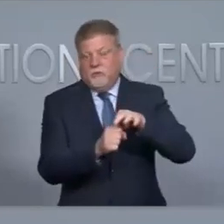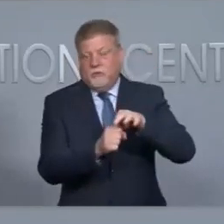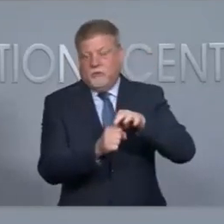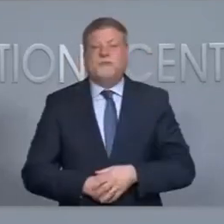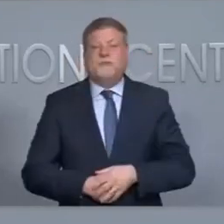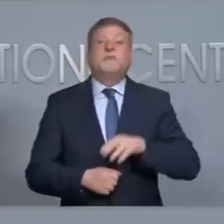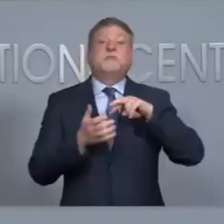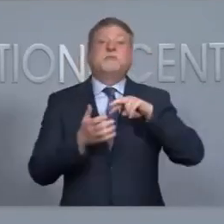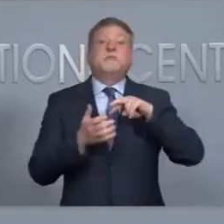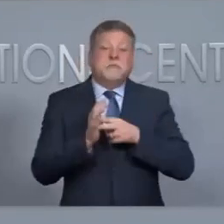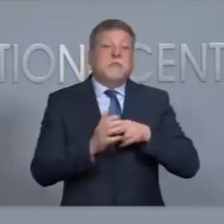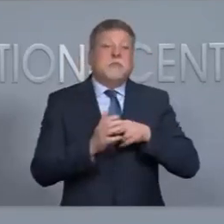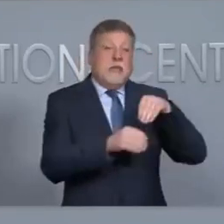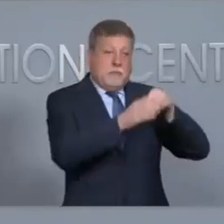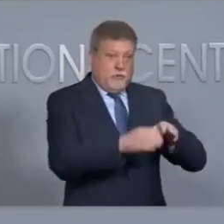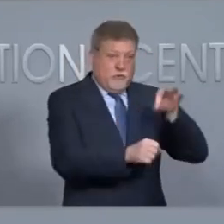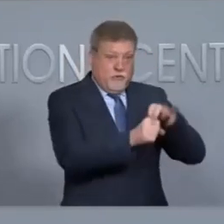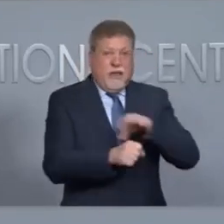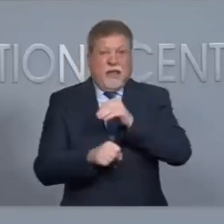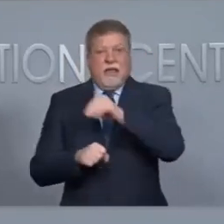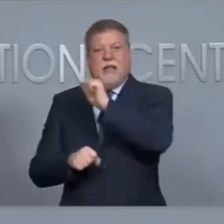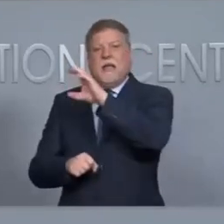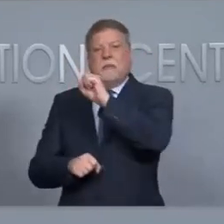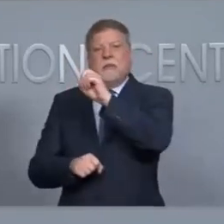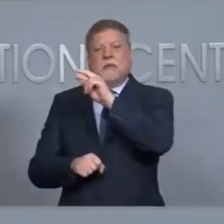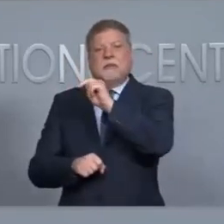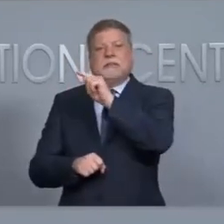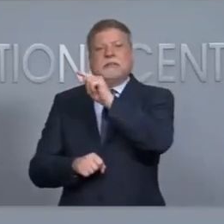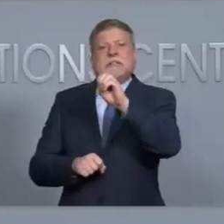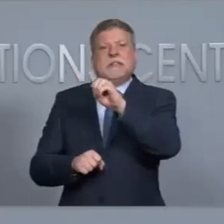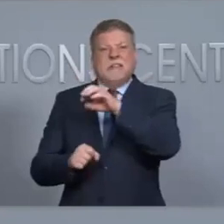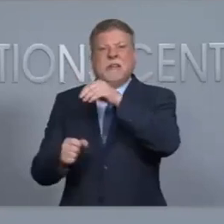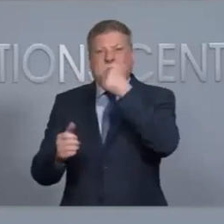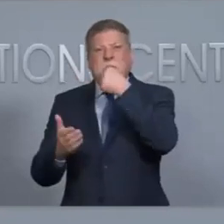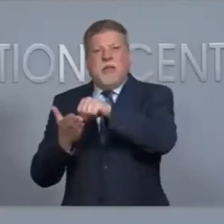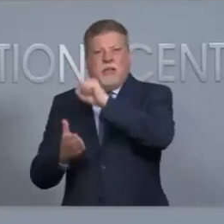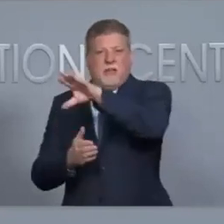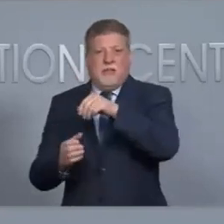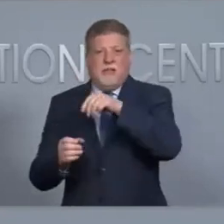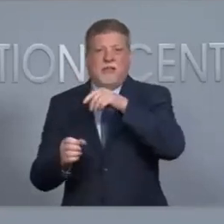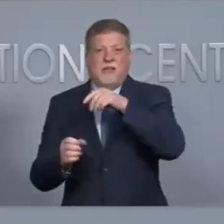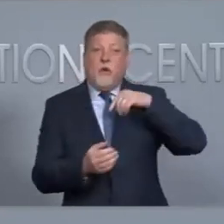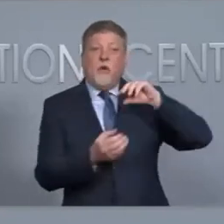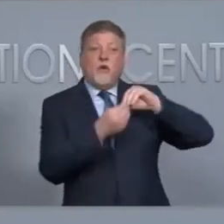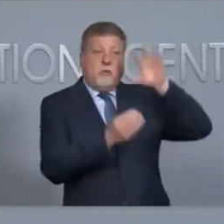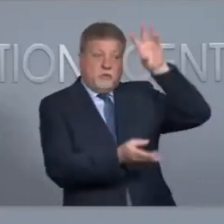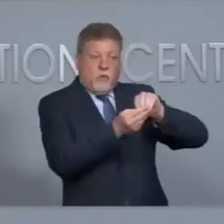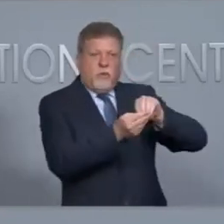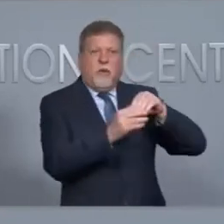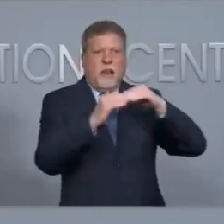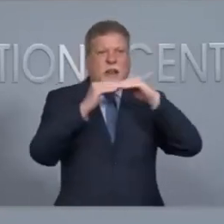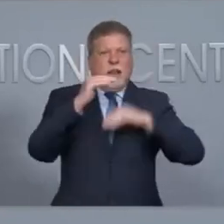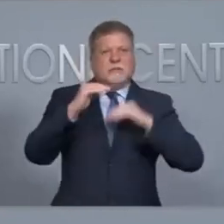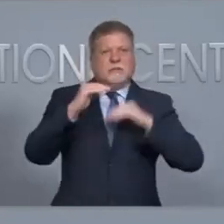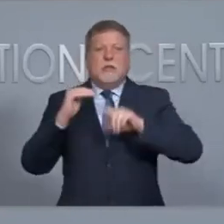in-person early voting and absentee voting combined, we are below turnout for the presidential primary in